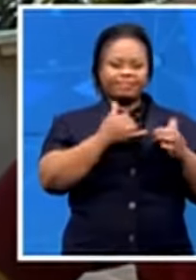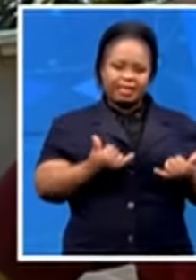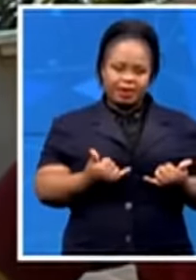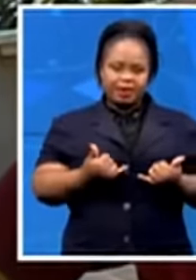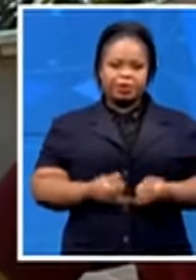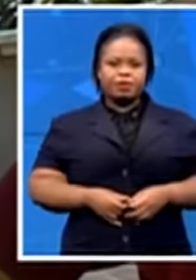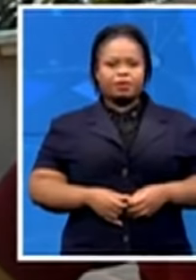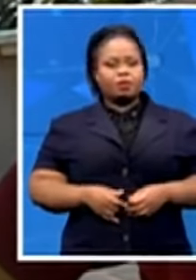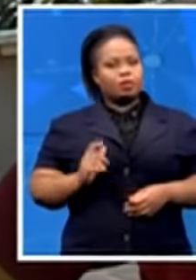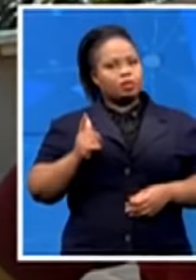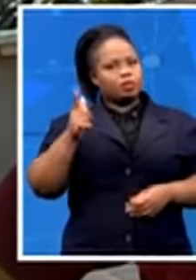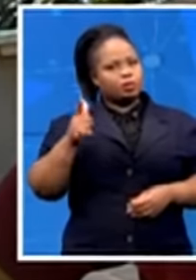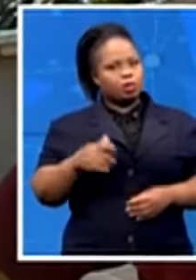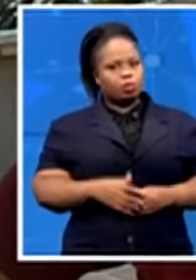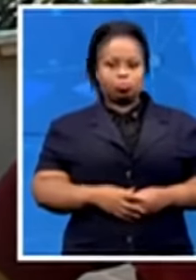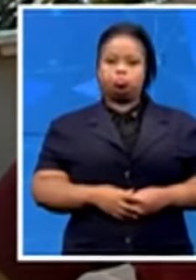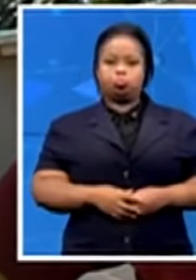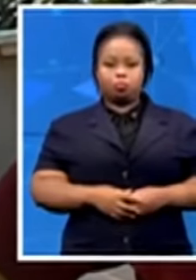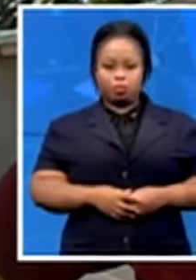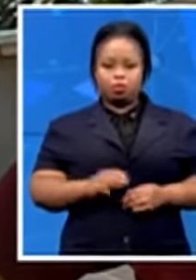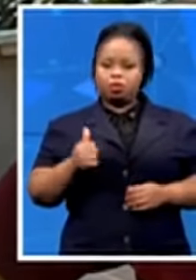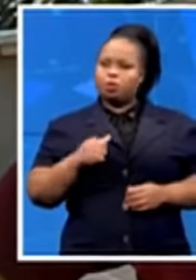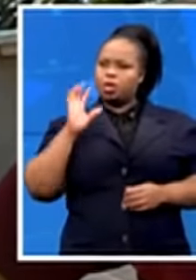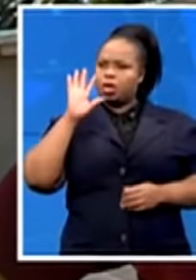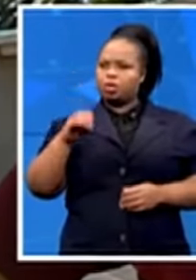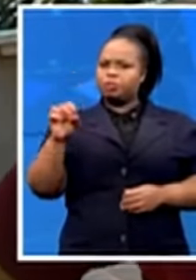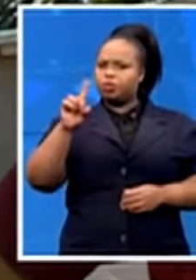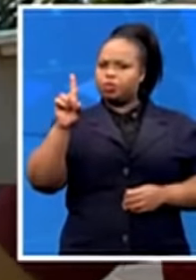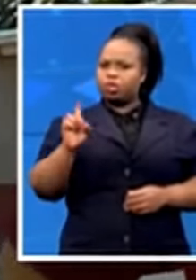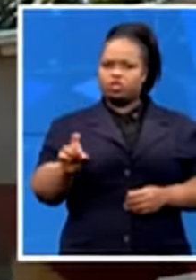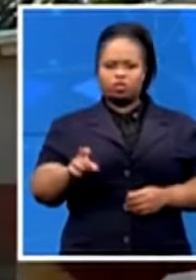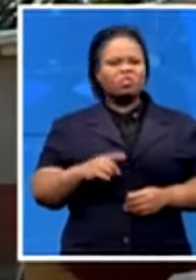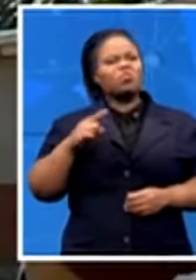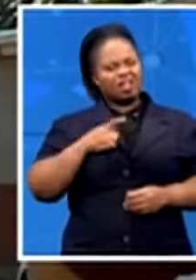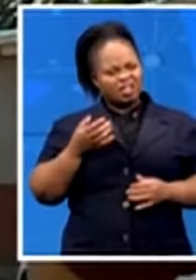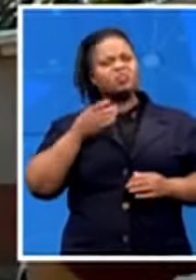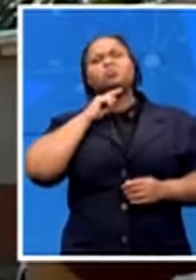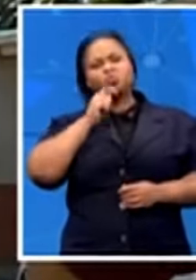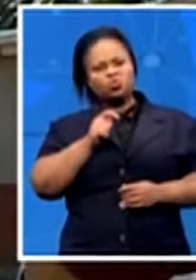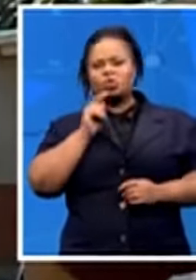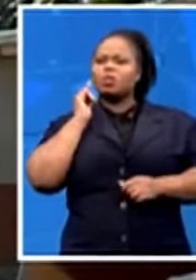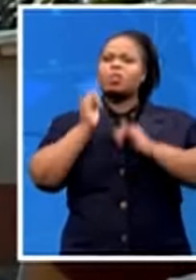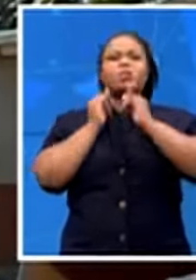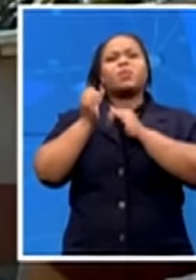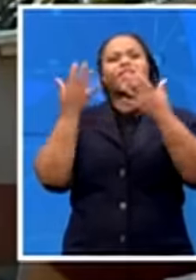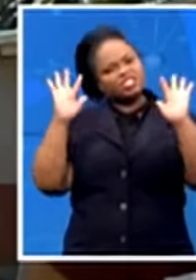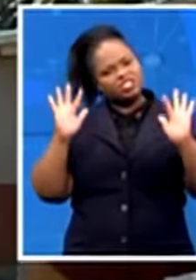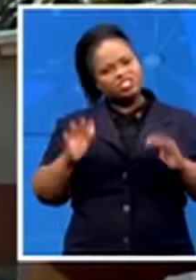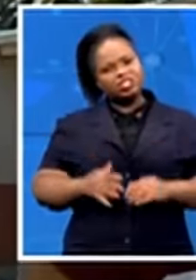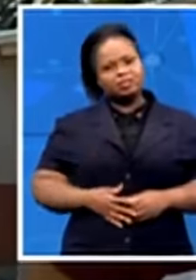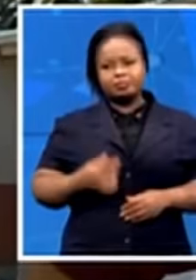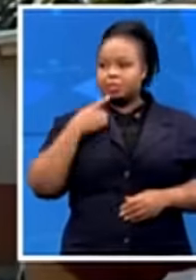we pose a question. I mean, there have been critics, really, saying that it looks like politicians